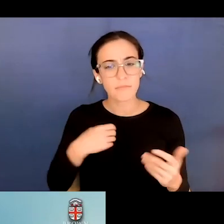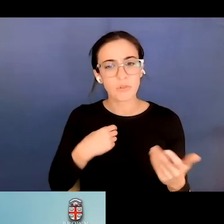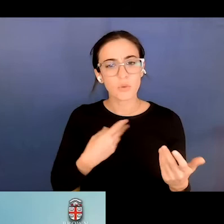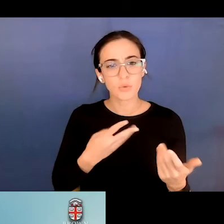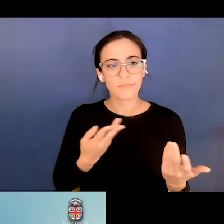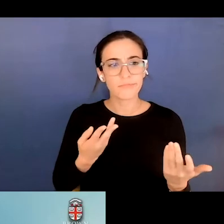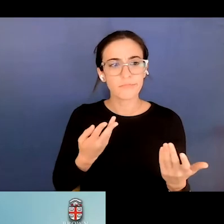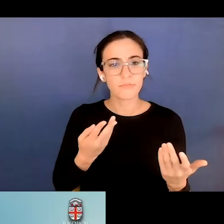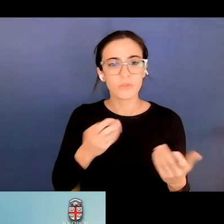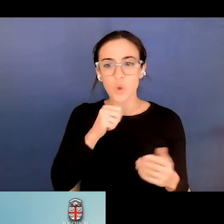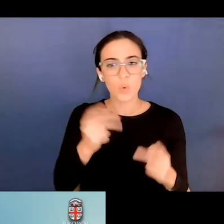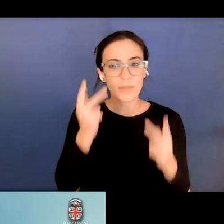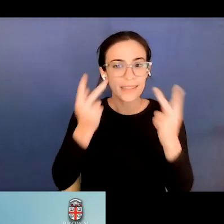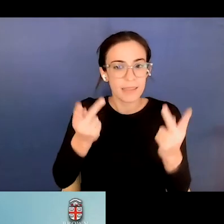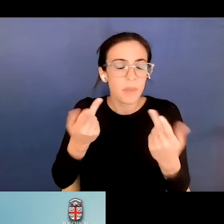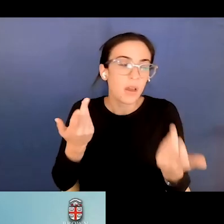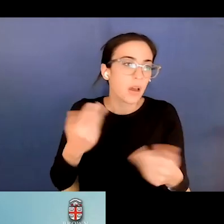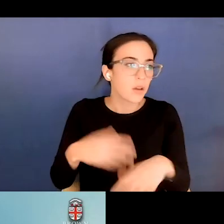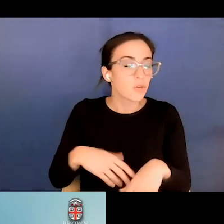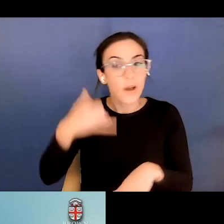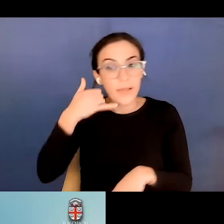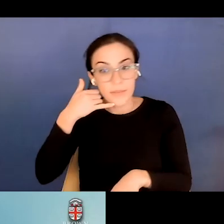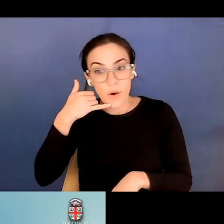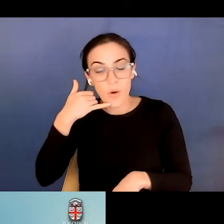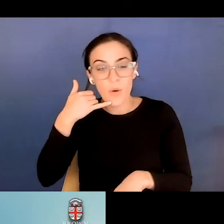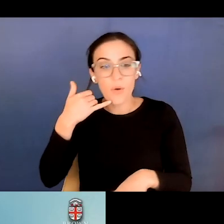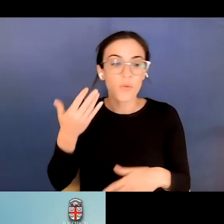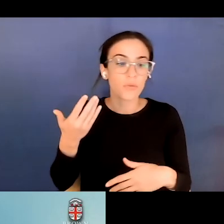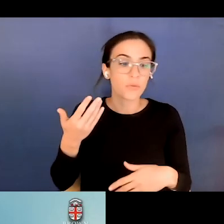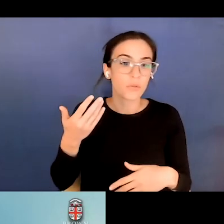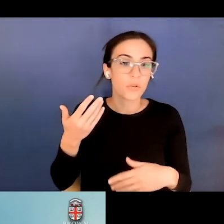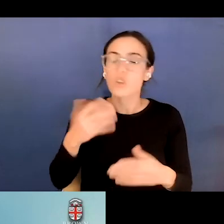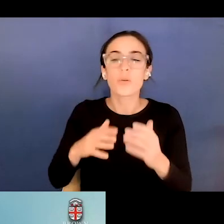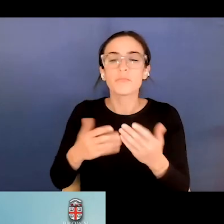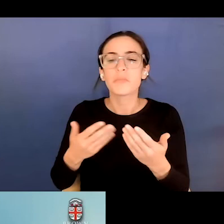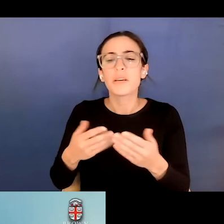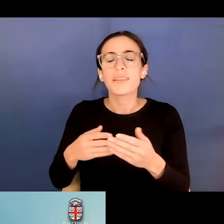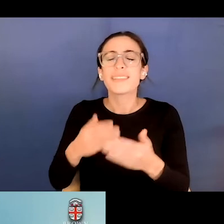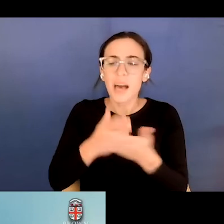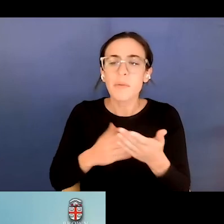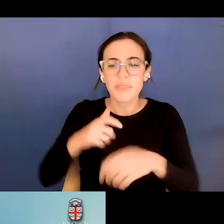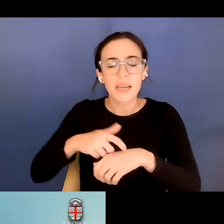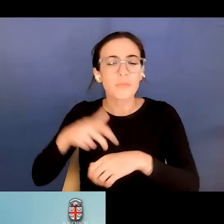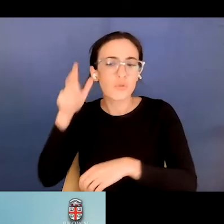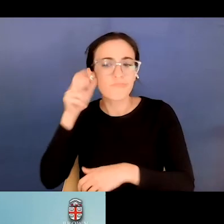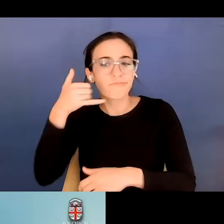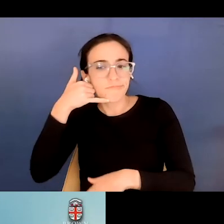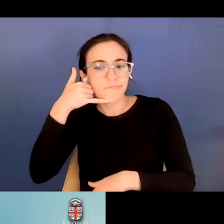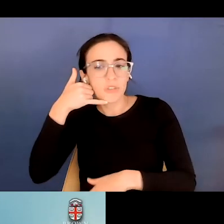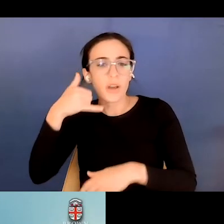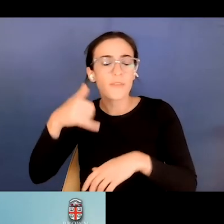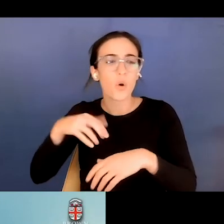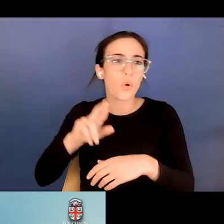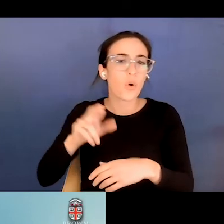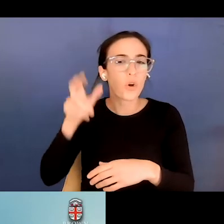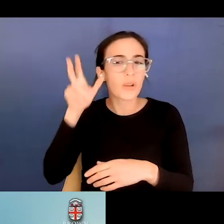but the vast, sometimes you're in the dark, but the vast majority of time you can see the speaker, right? So why are listening in a second language